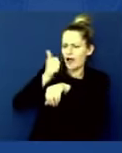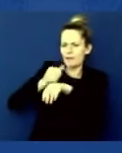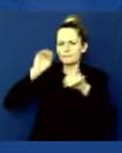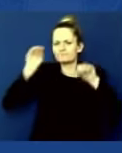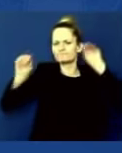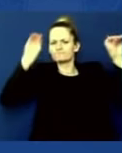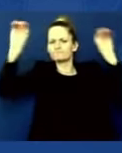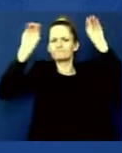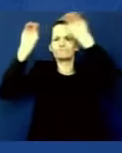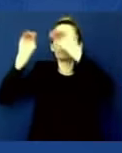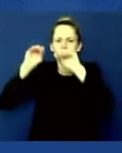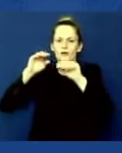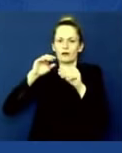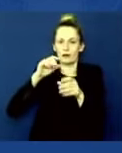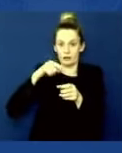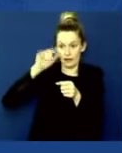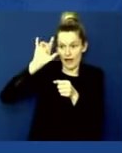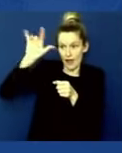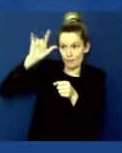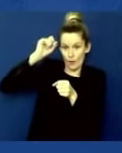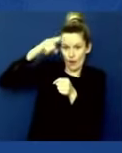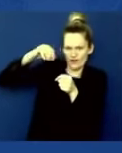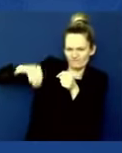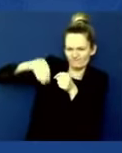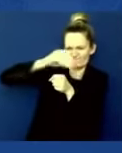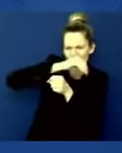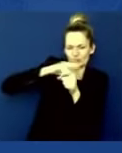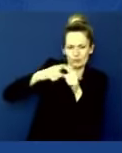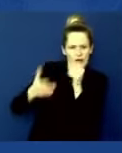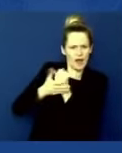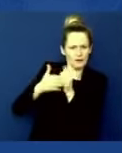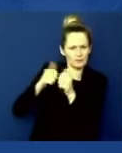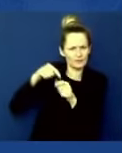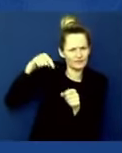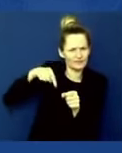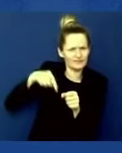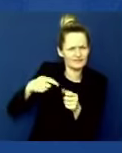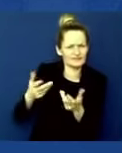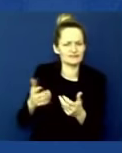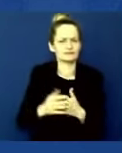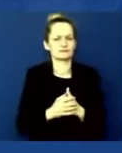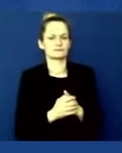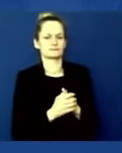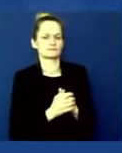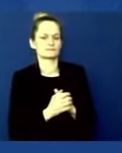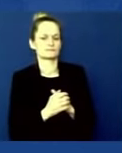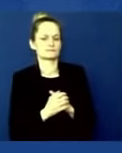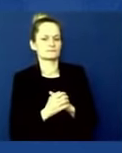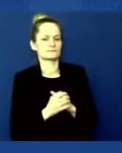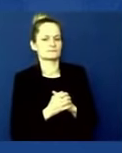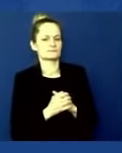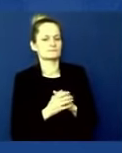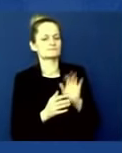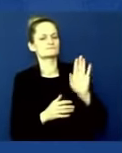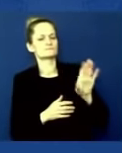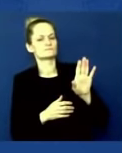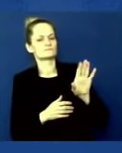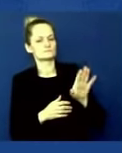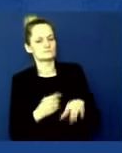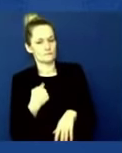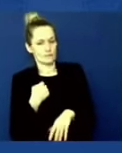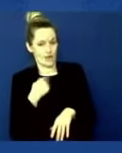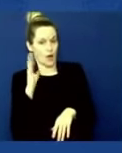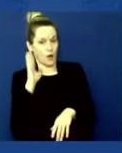Number one, I think you're going to see they're going to get out. Number two, we have made a number of changes, including extending